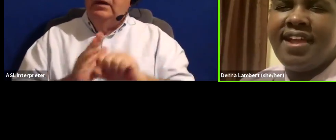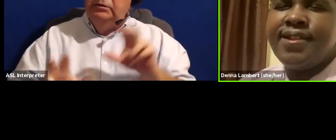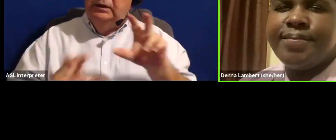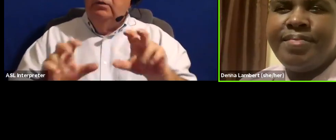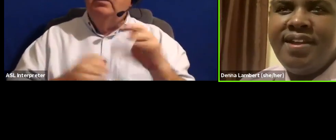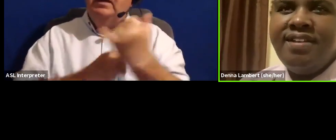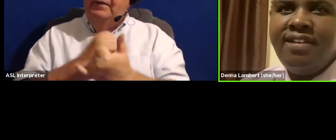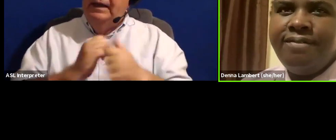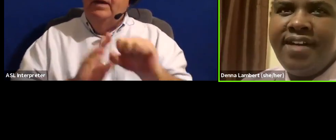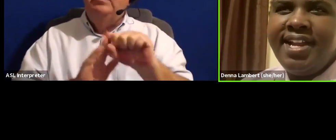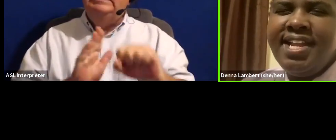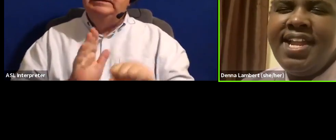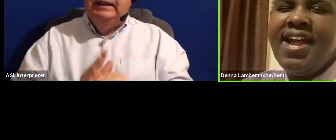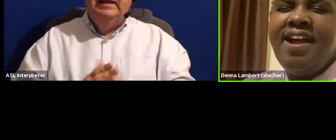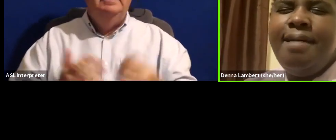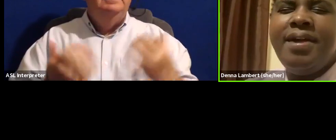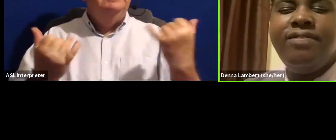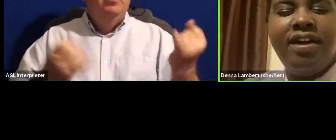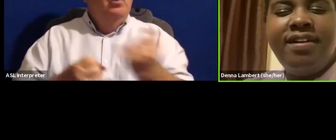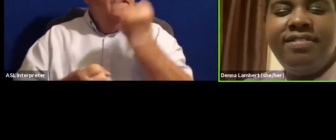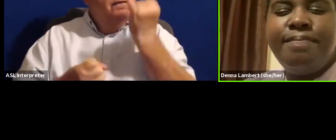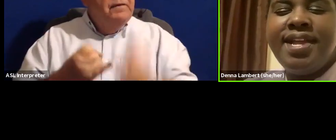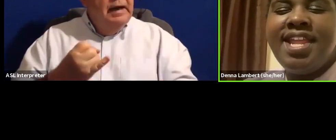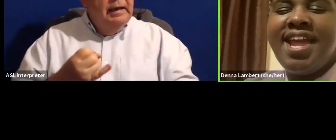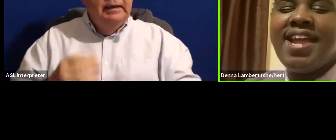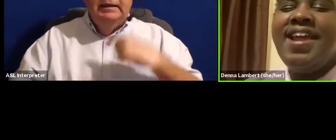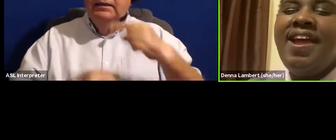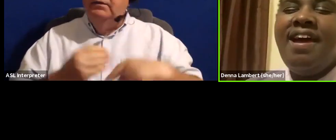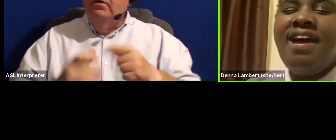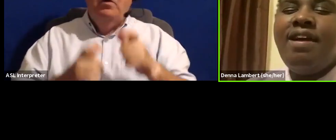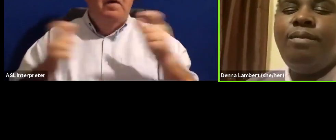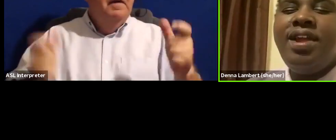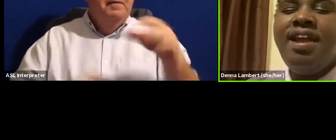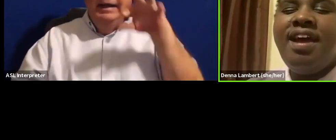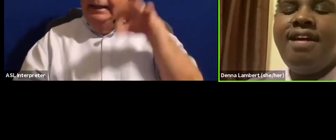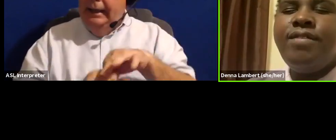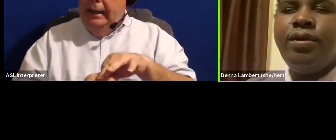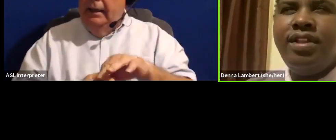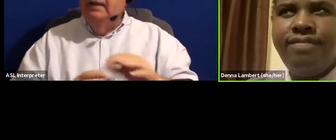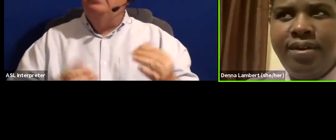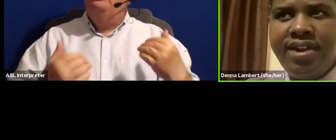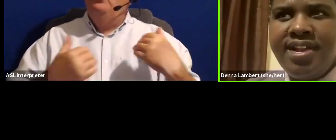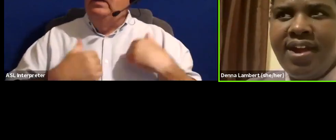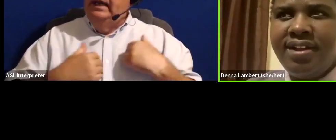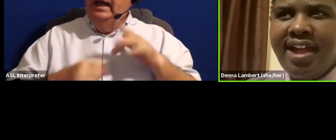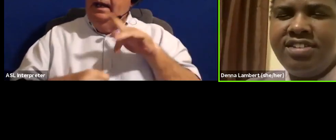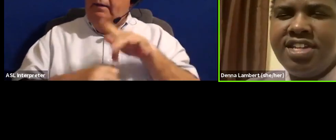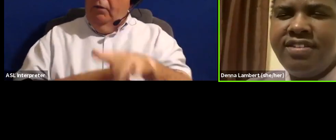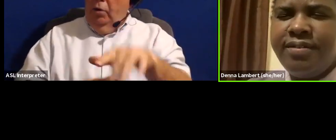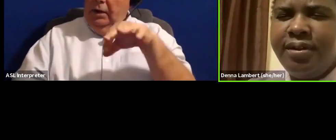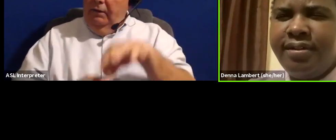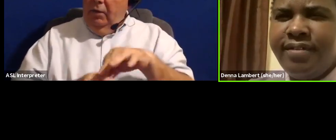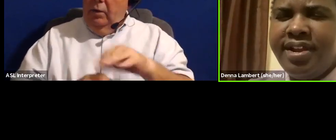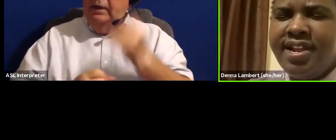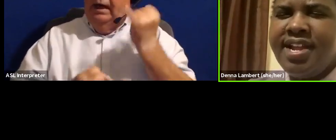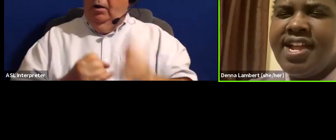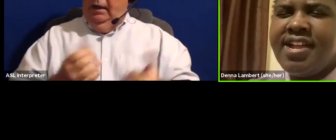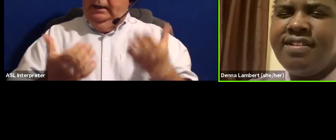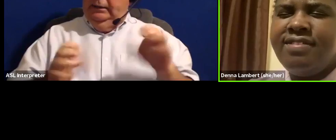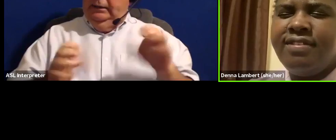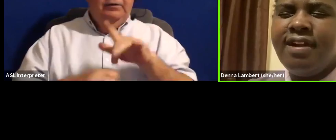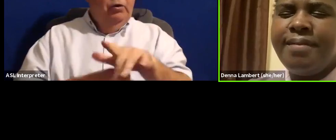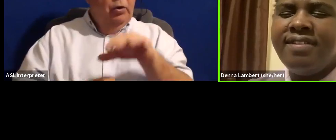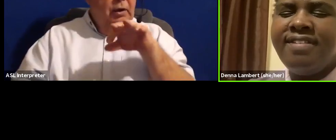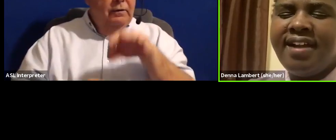county and state. So finally, as far as the big day, we have early voting. Our last chance for early voting